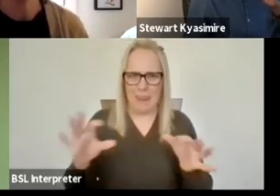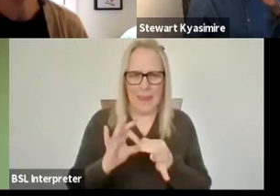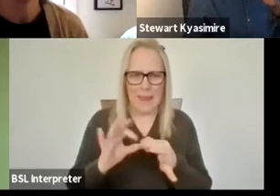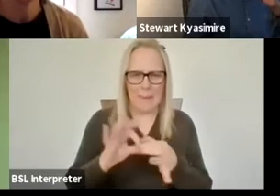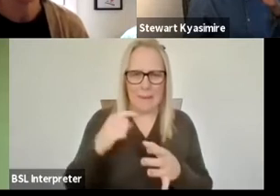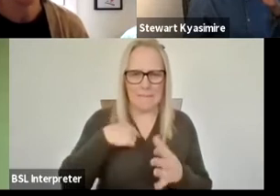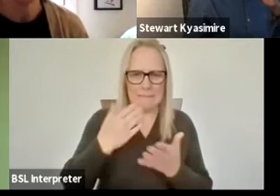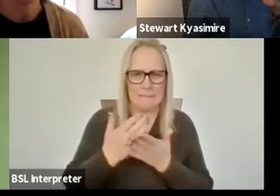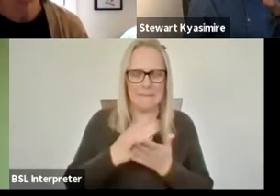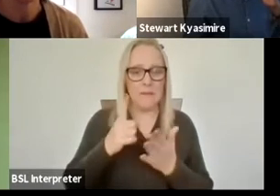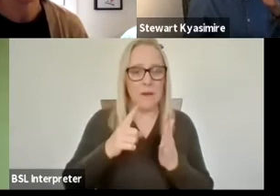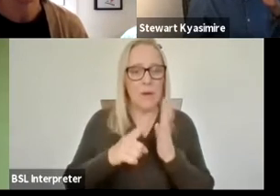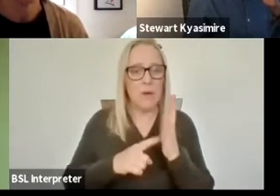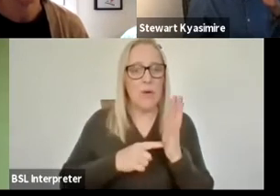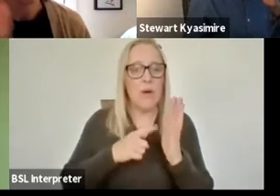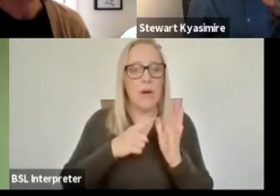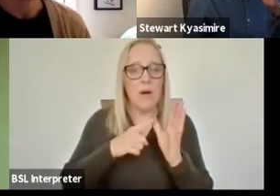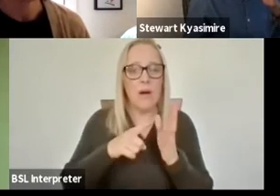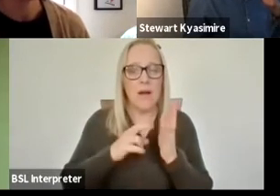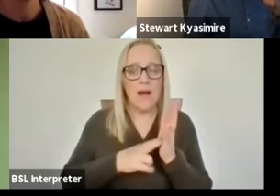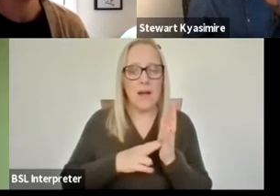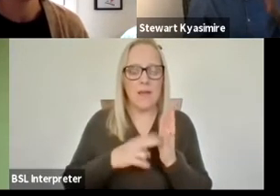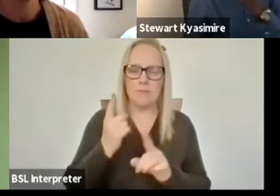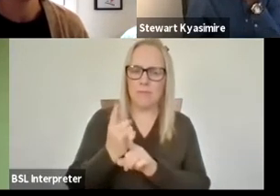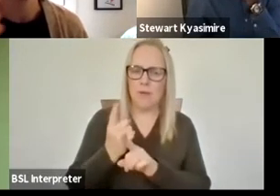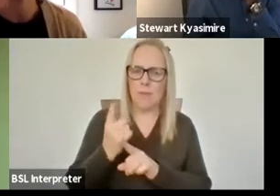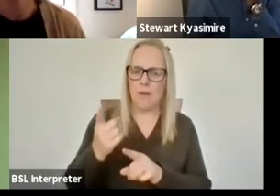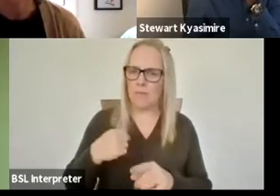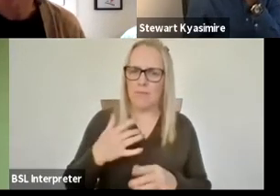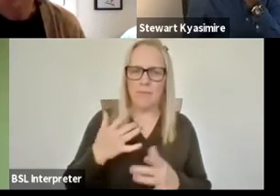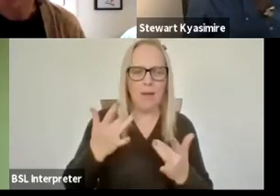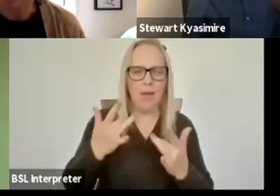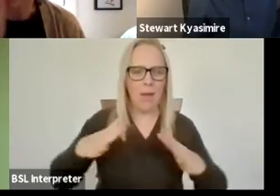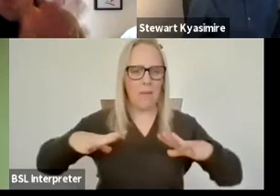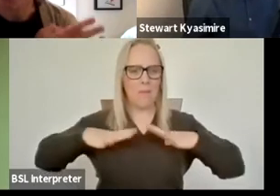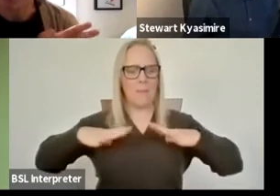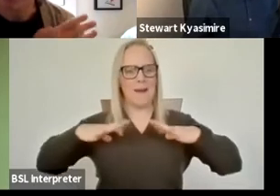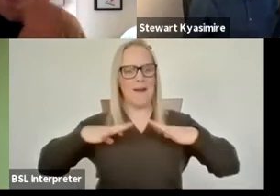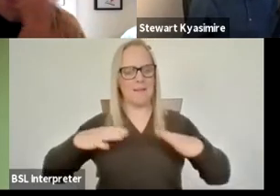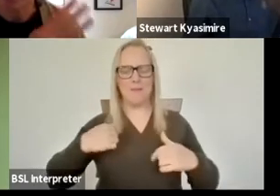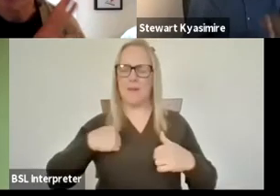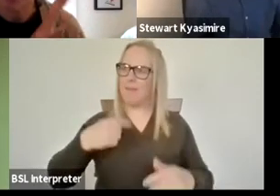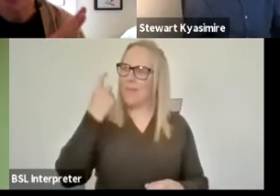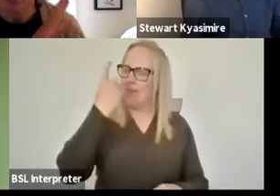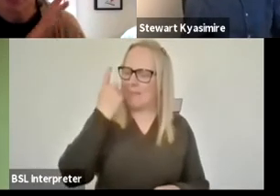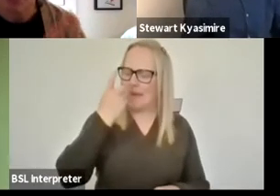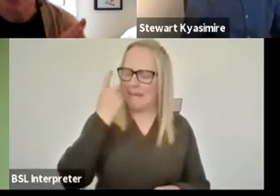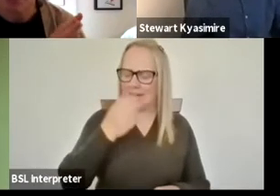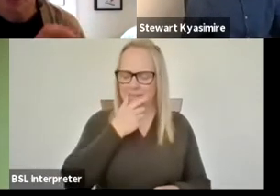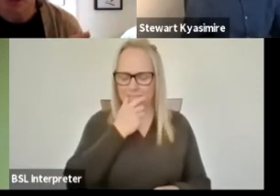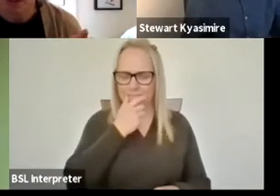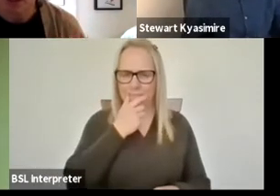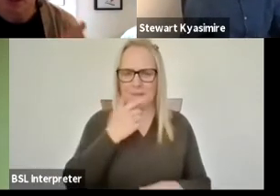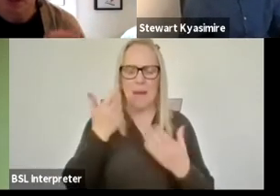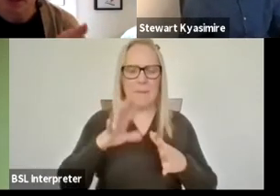why weren't we prepared i was thinking i did a produced implemented a huge digital